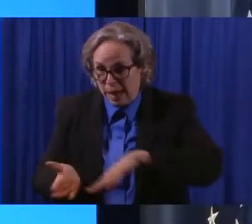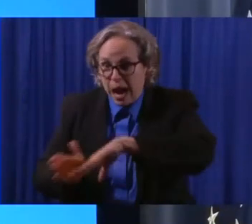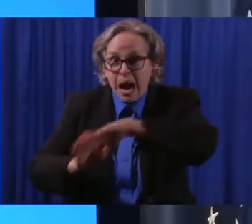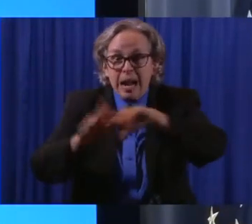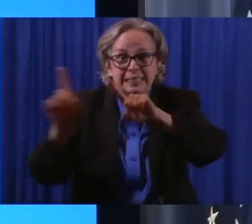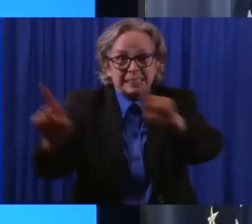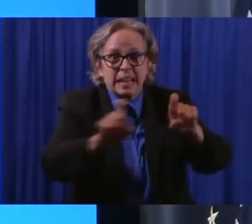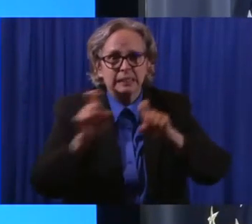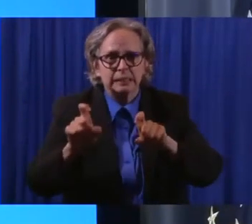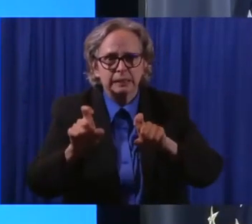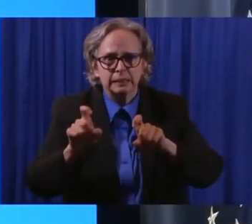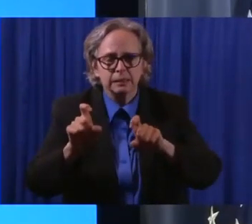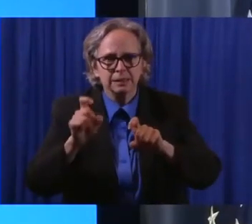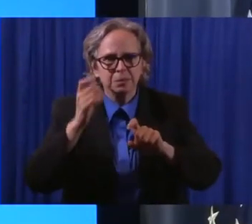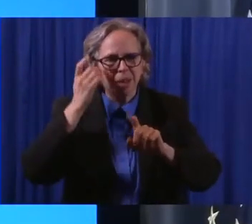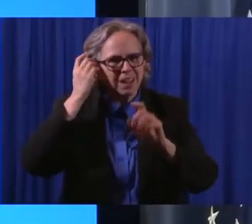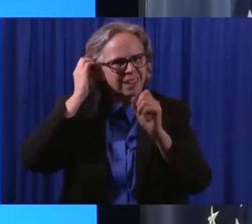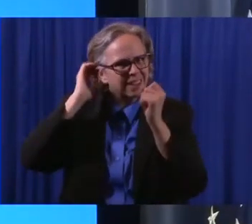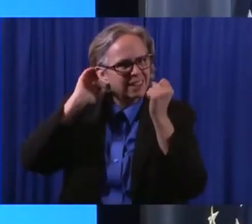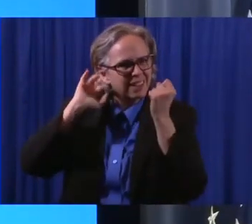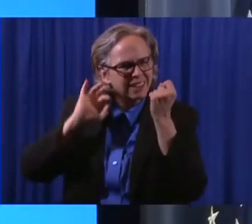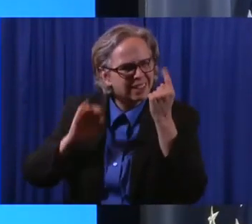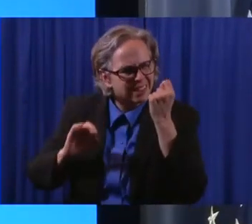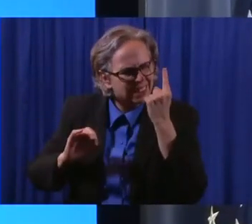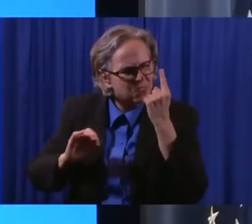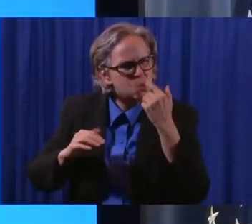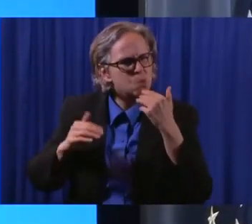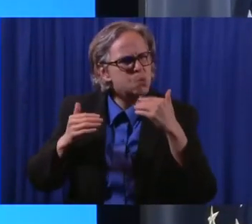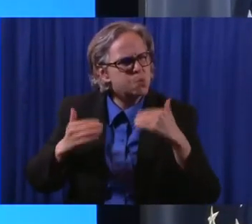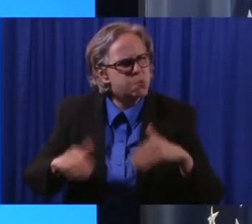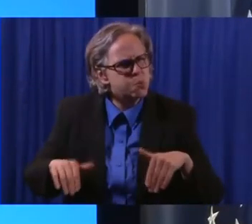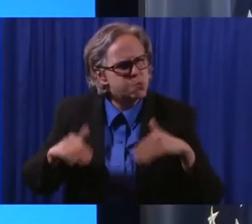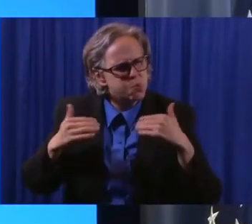talked to believes that the that total increase is due to that. And not,